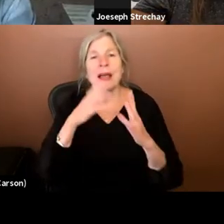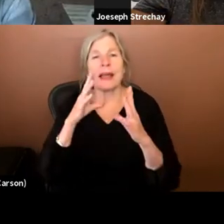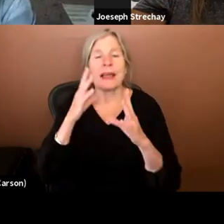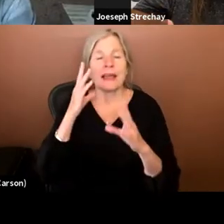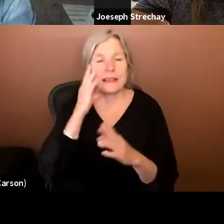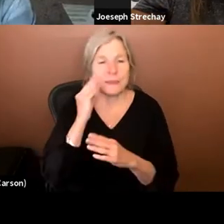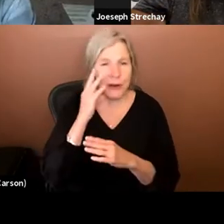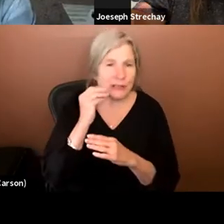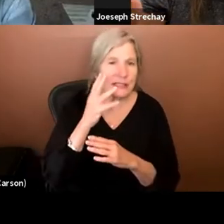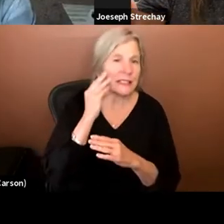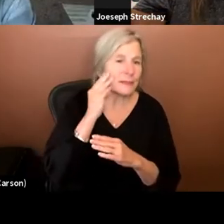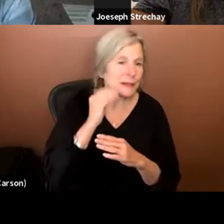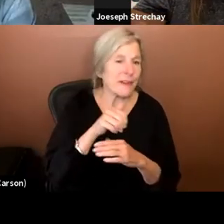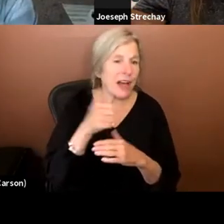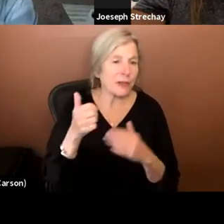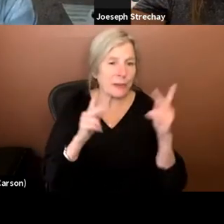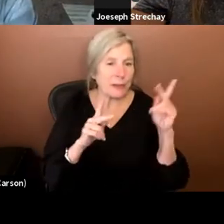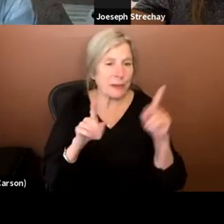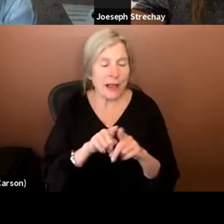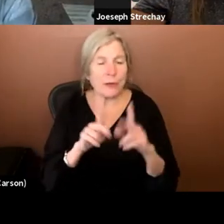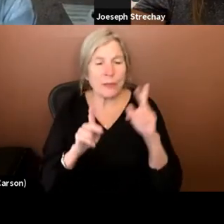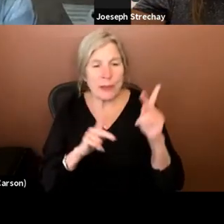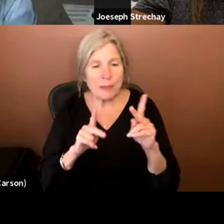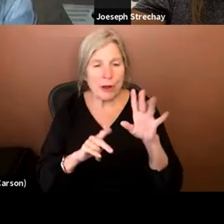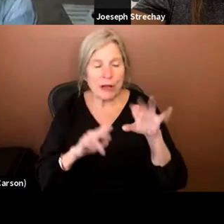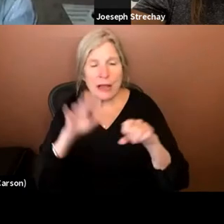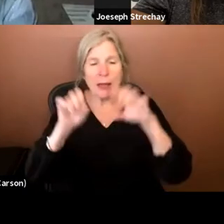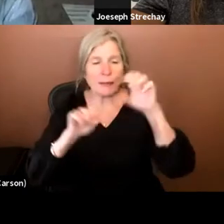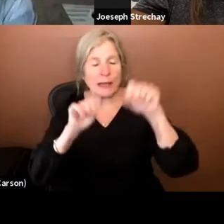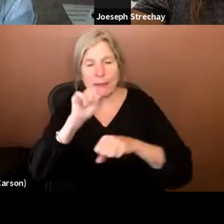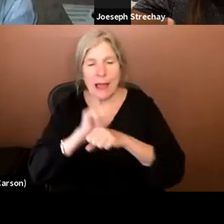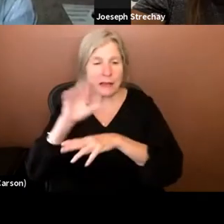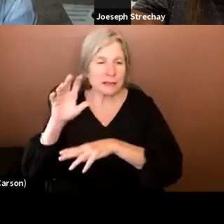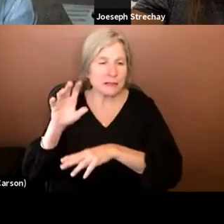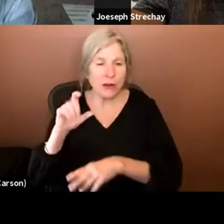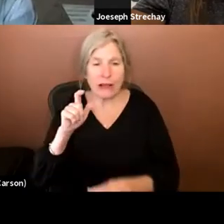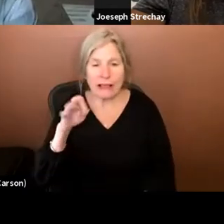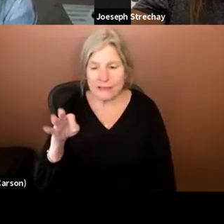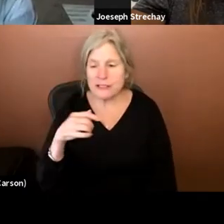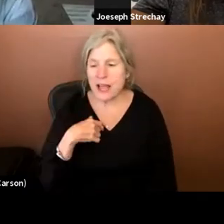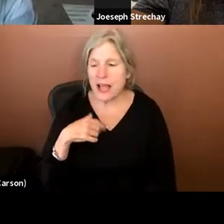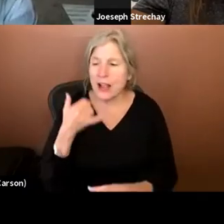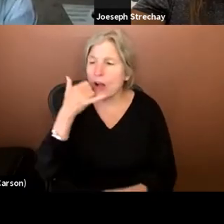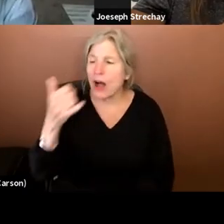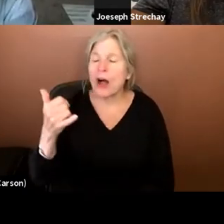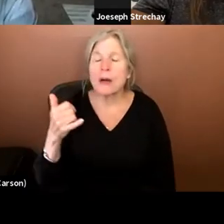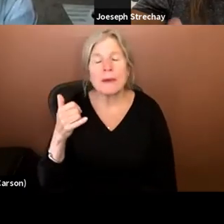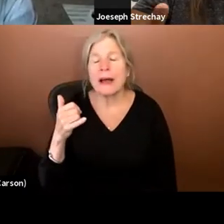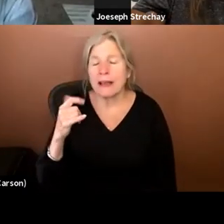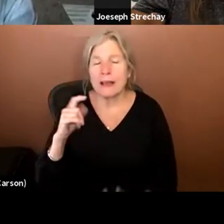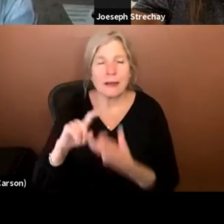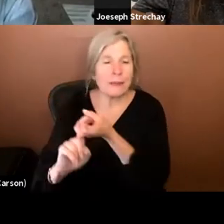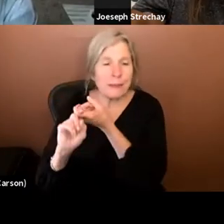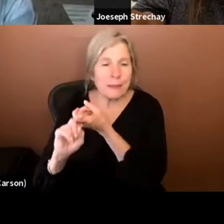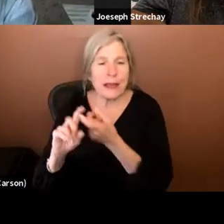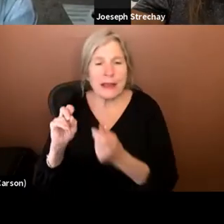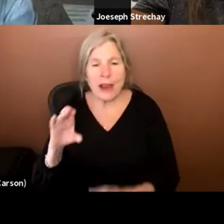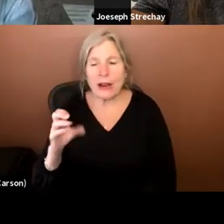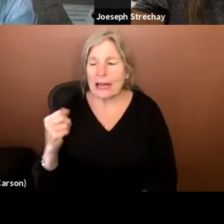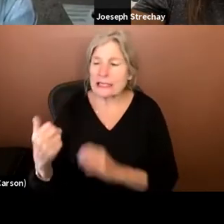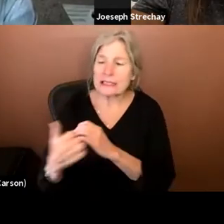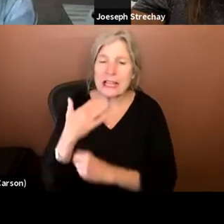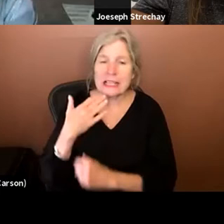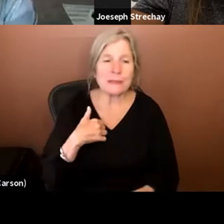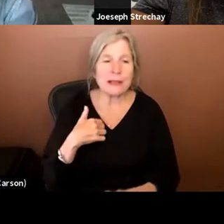experiences of others, like when people are climbing mountains or cliffs, I, I, I call my buddy Eric Weinmeier and he sends me videos